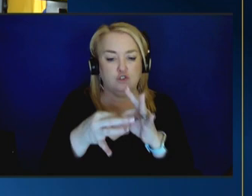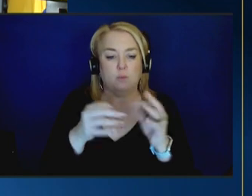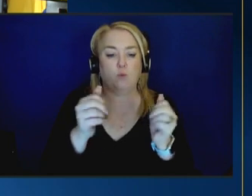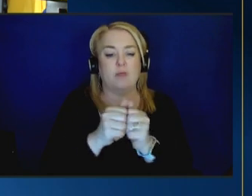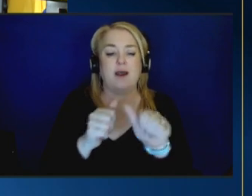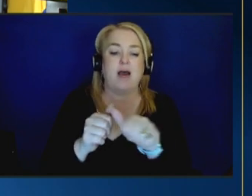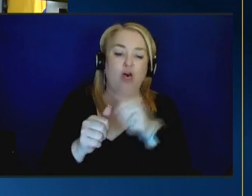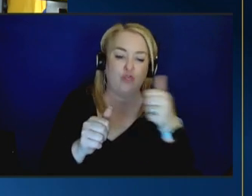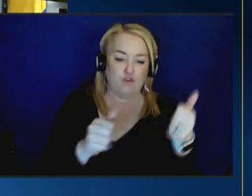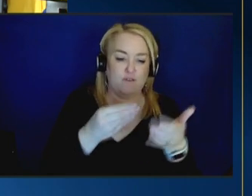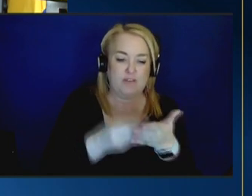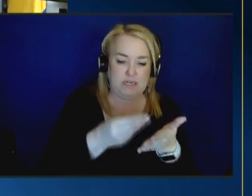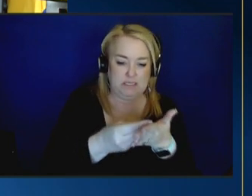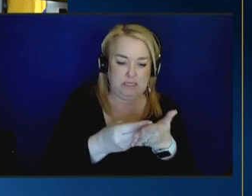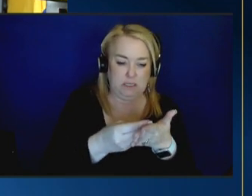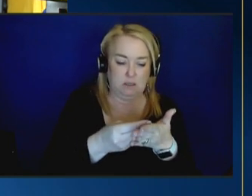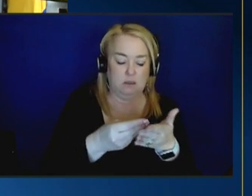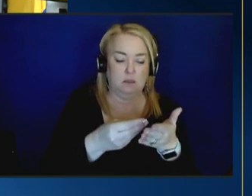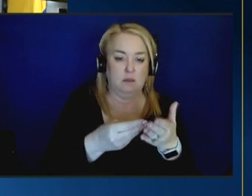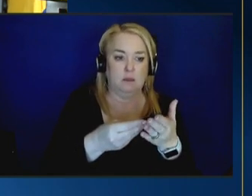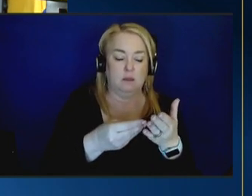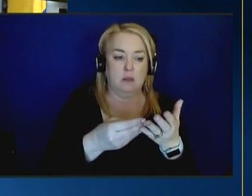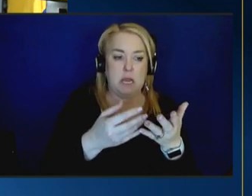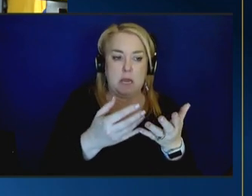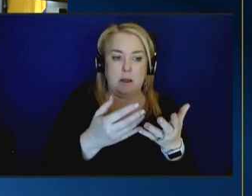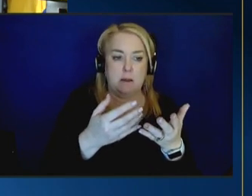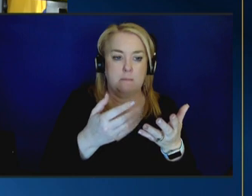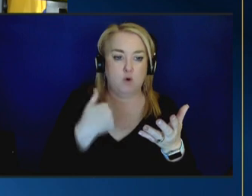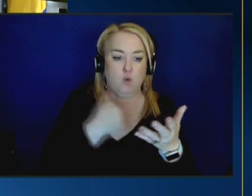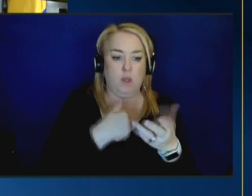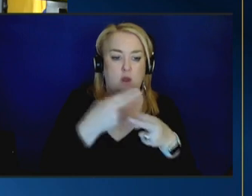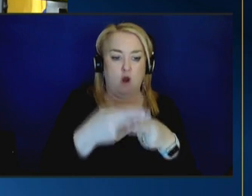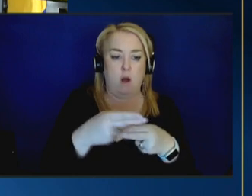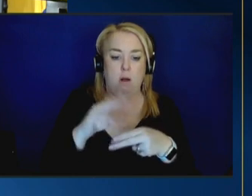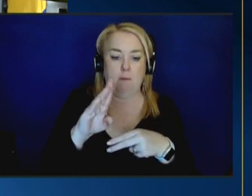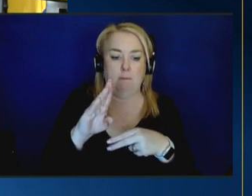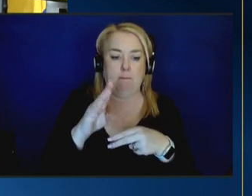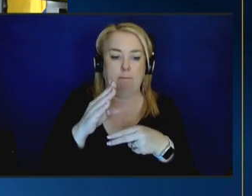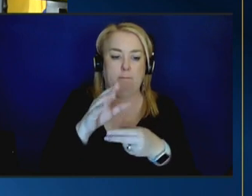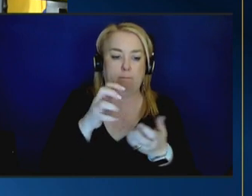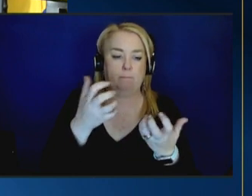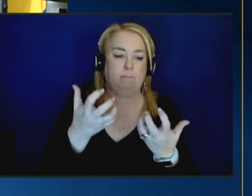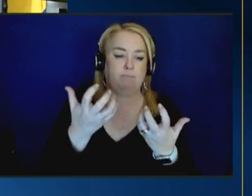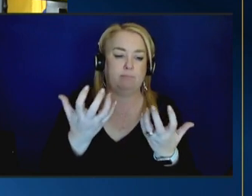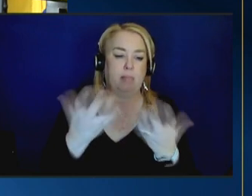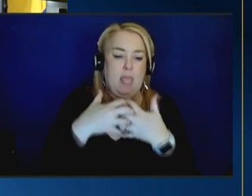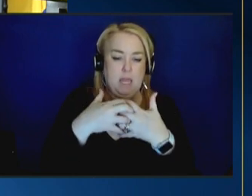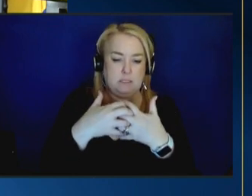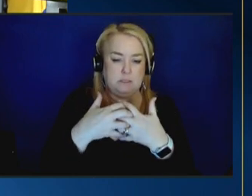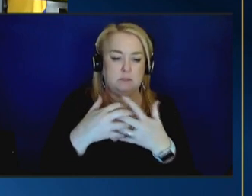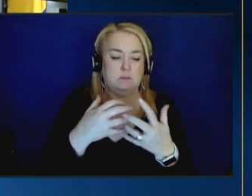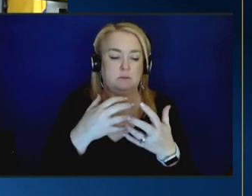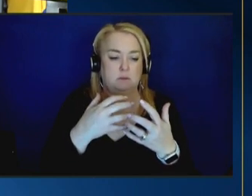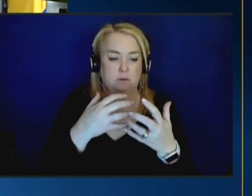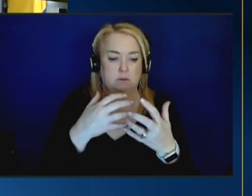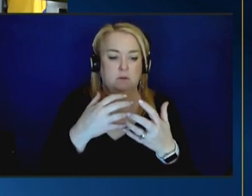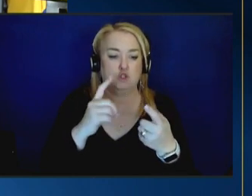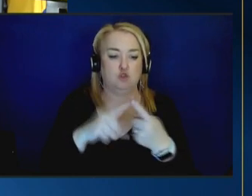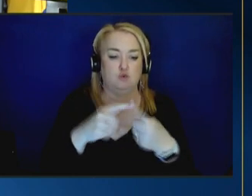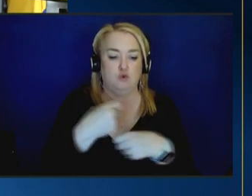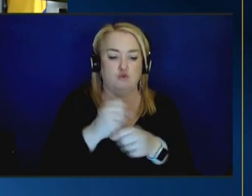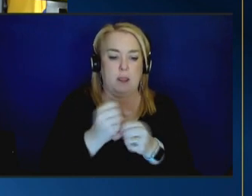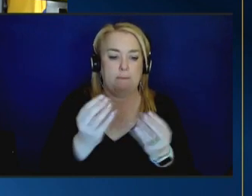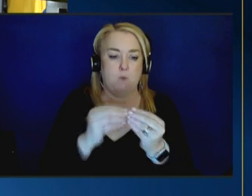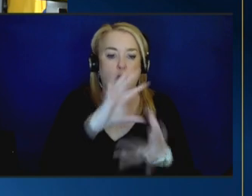of thinking about how they can use funding you know what we typically call blending and braiding funding streams to create more comprehensive service systems and i would give the